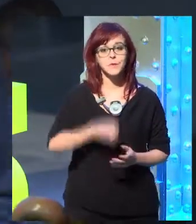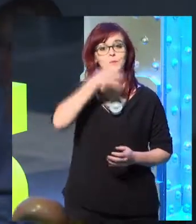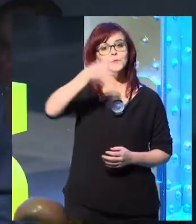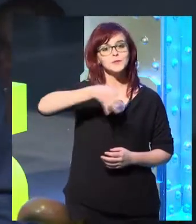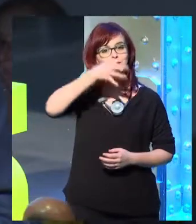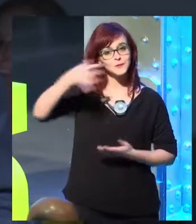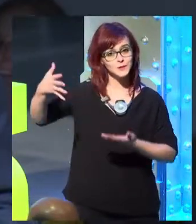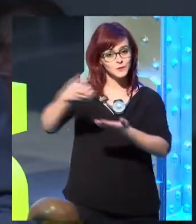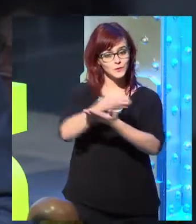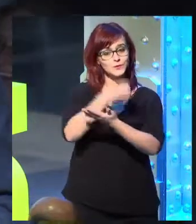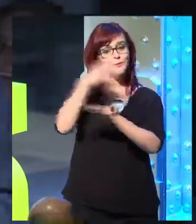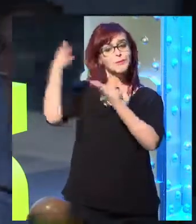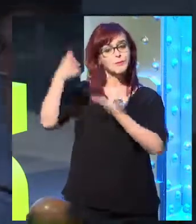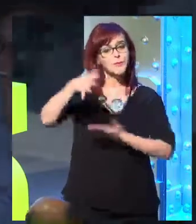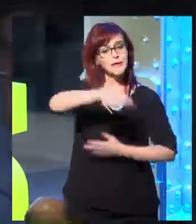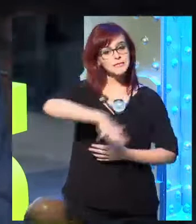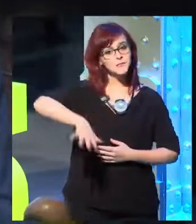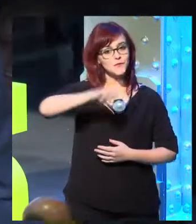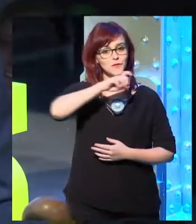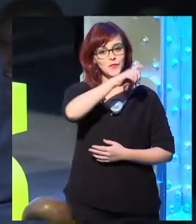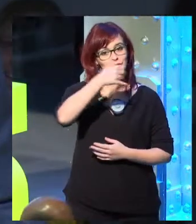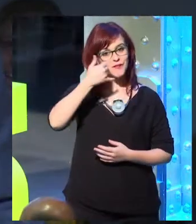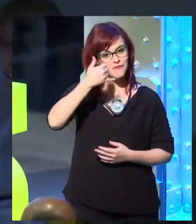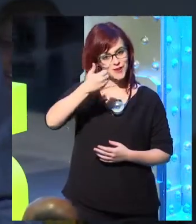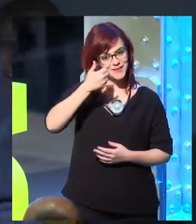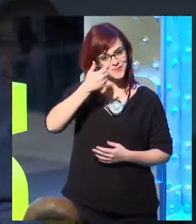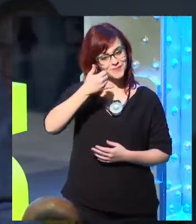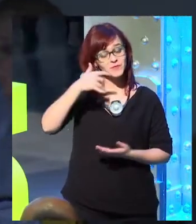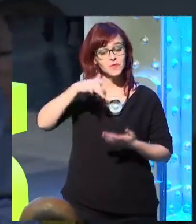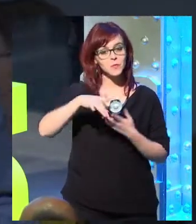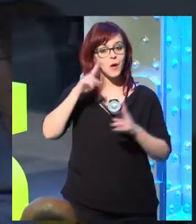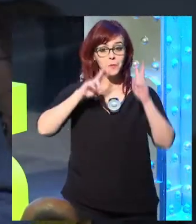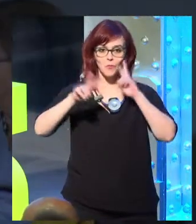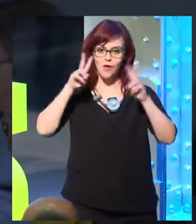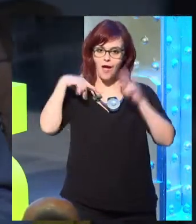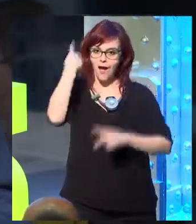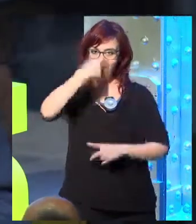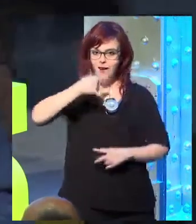Okay, good evening everyone and welcome to Fundación Telefónica.